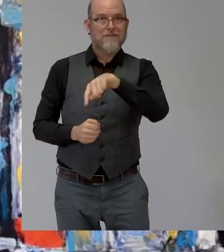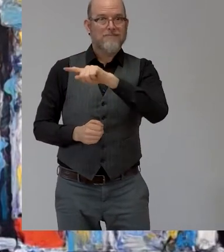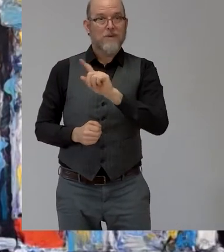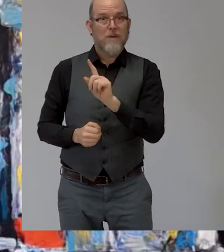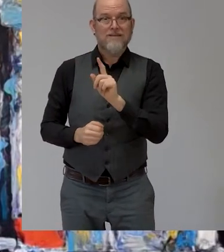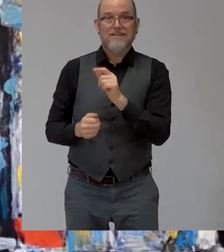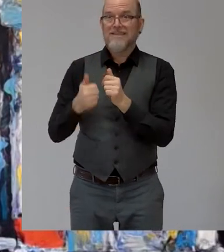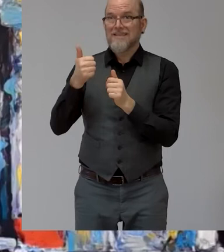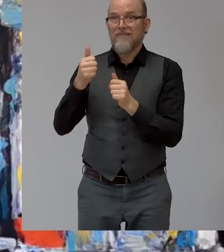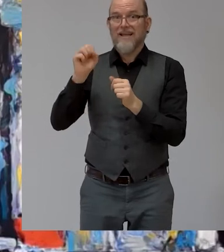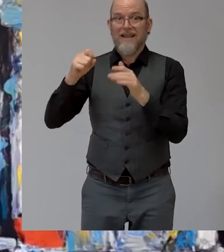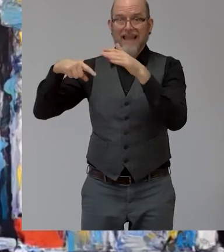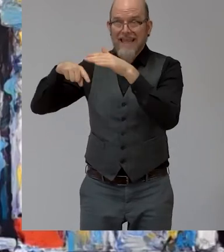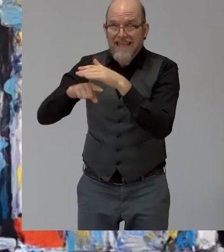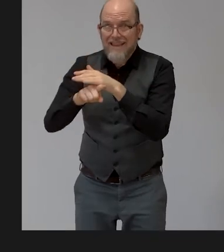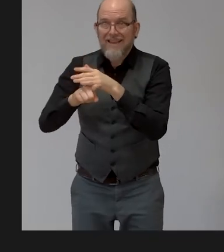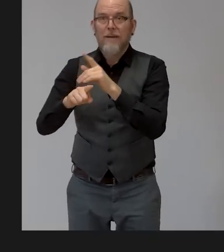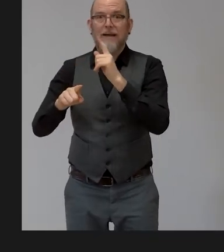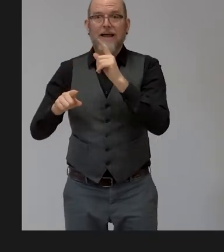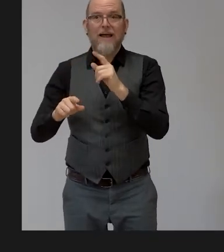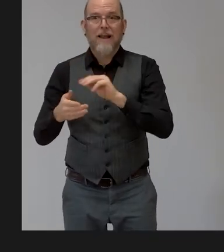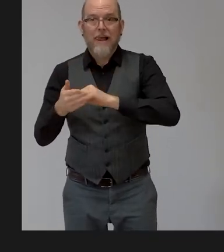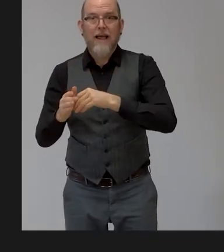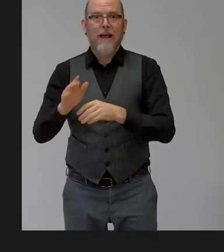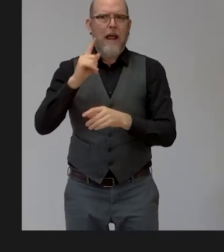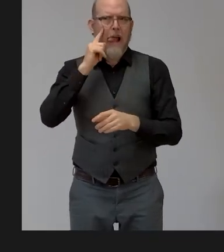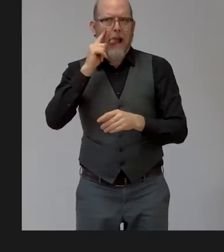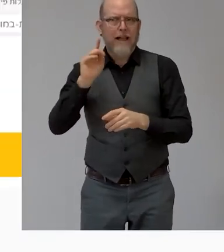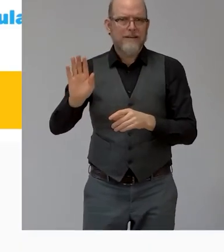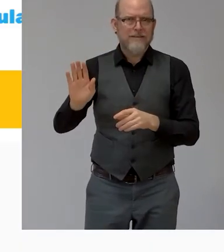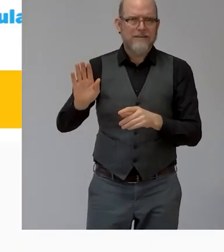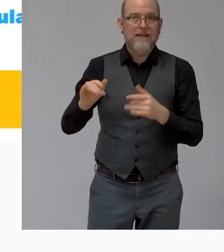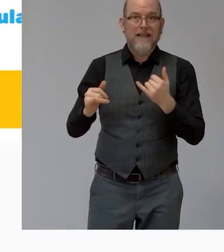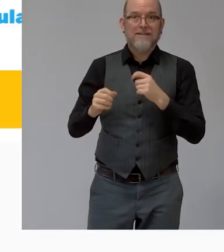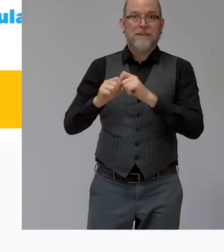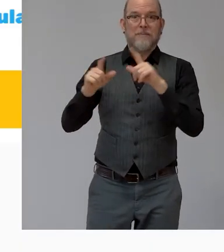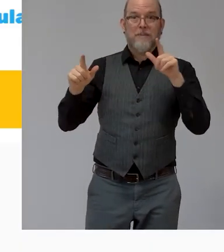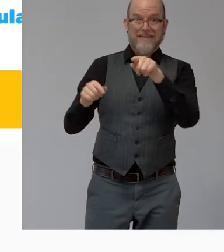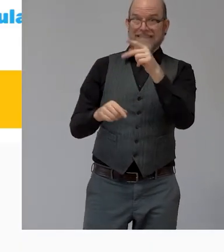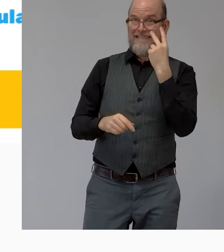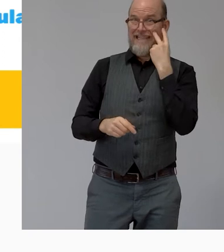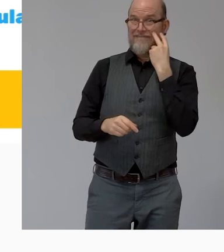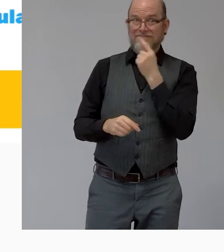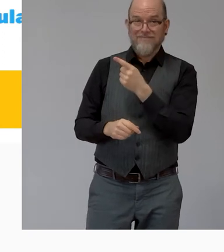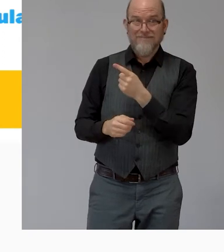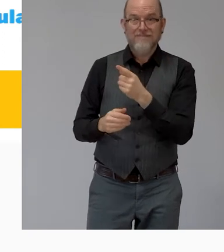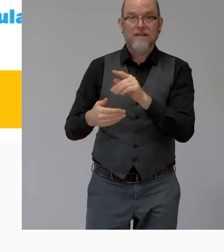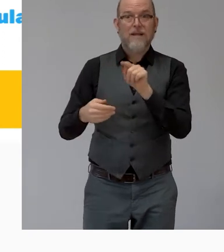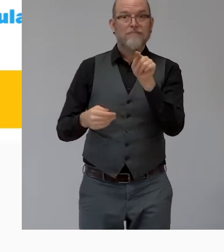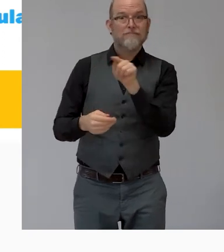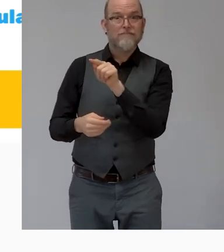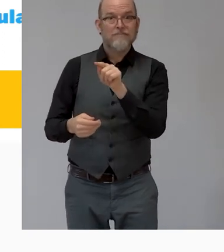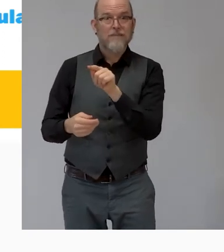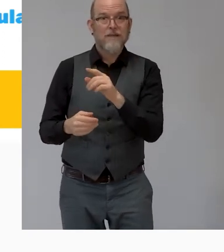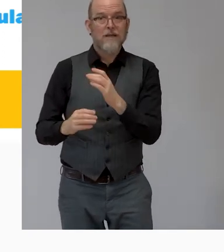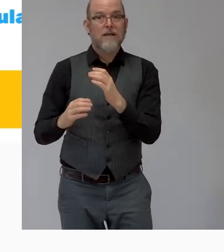um try to sign it read the first sentence sign it and uh write in the chat that you are able